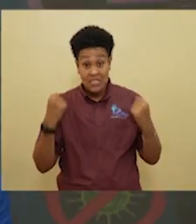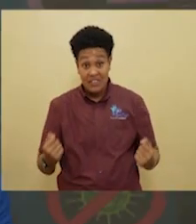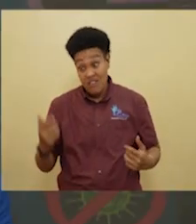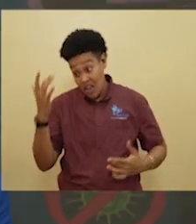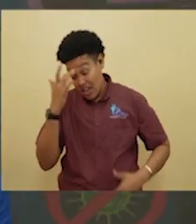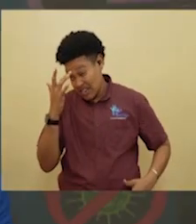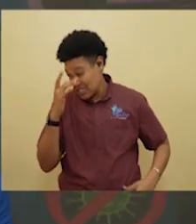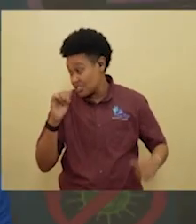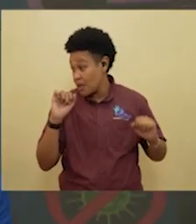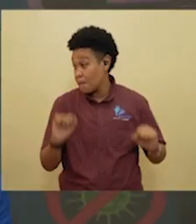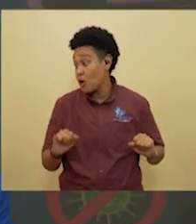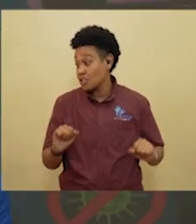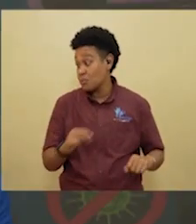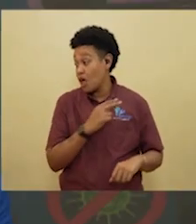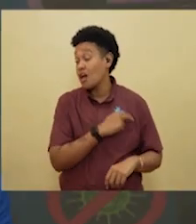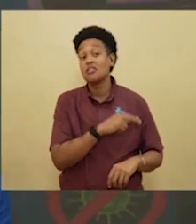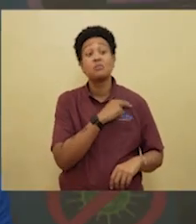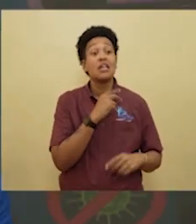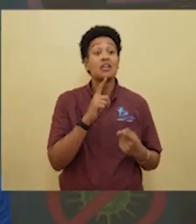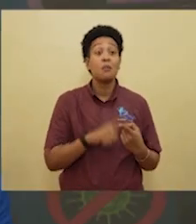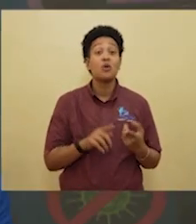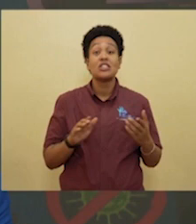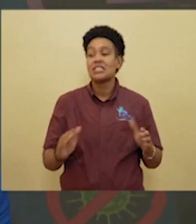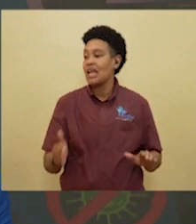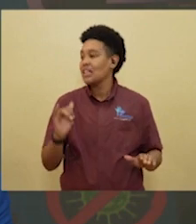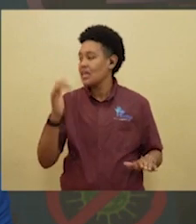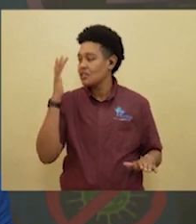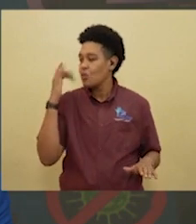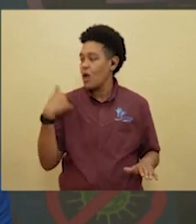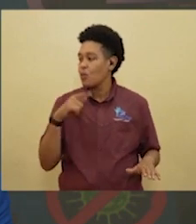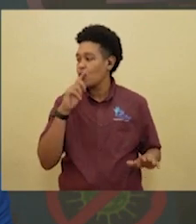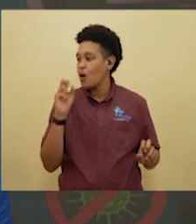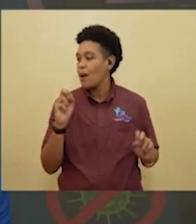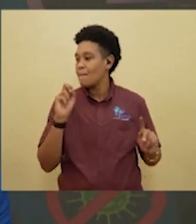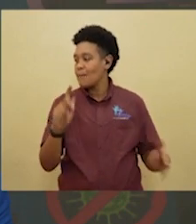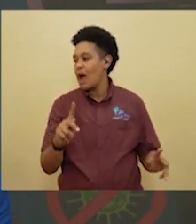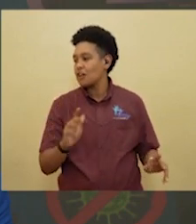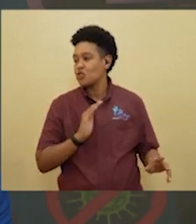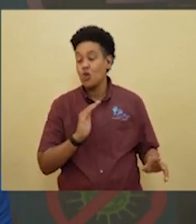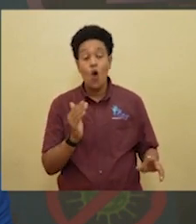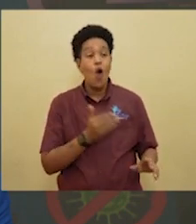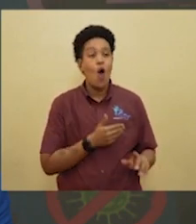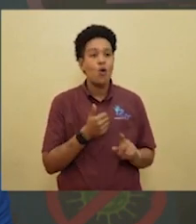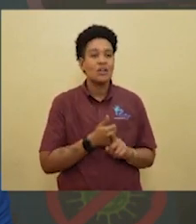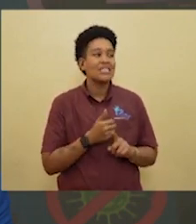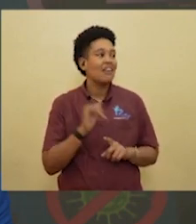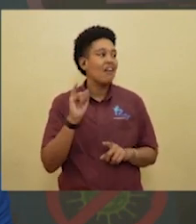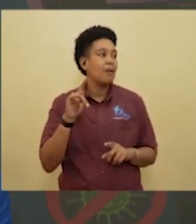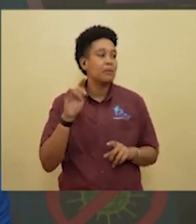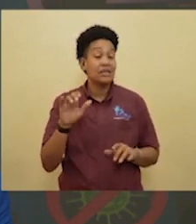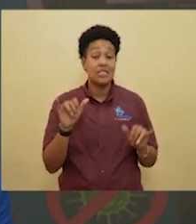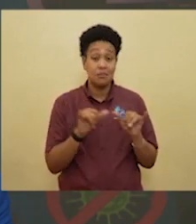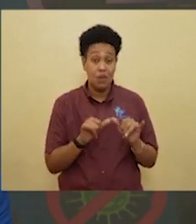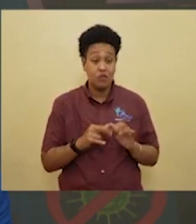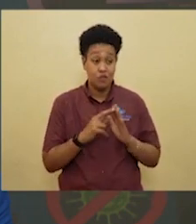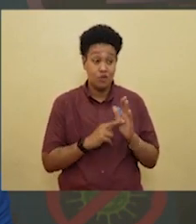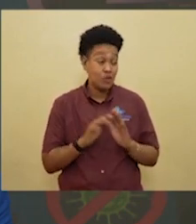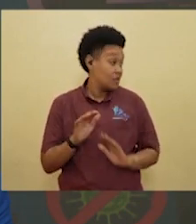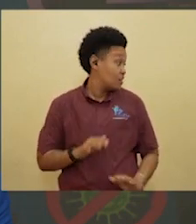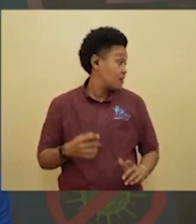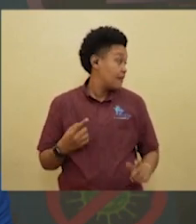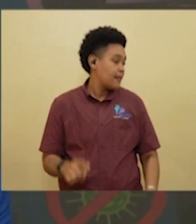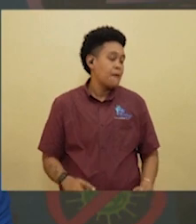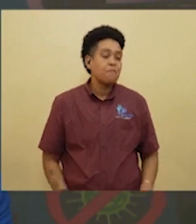hospitalization and even death. And that is why we go right back to our IPC measures, because